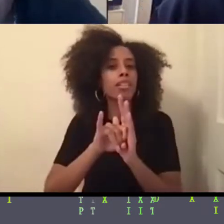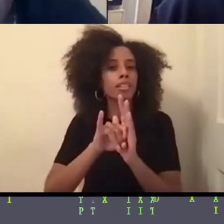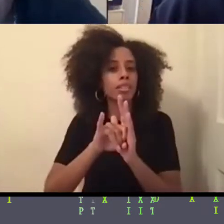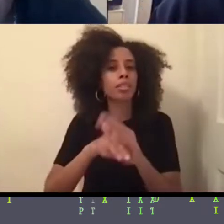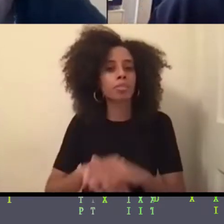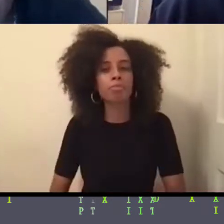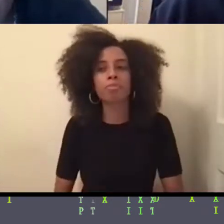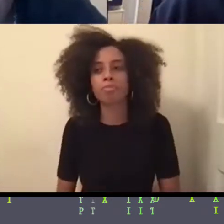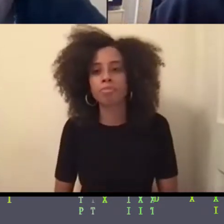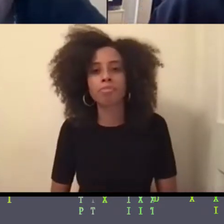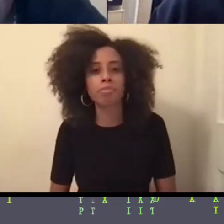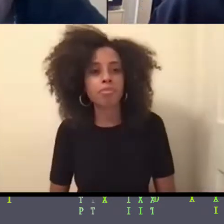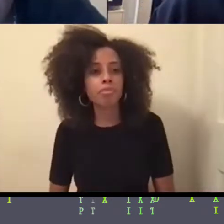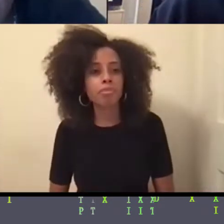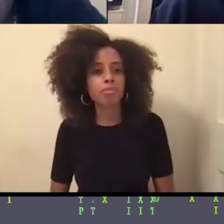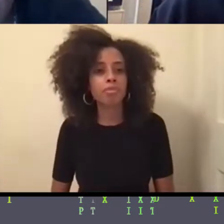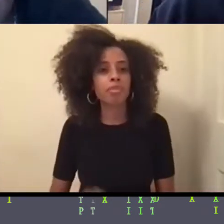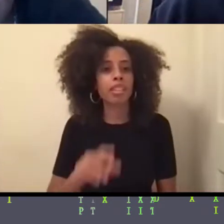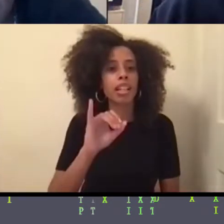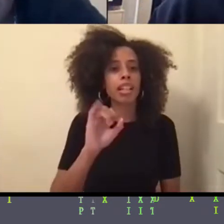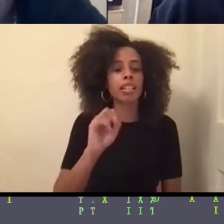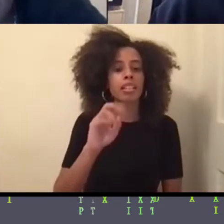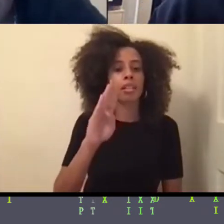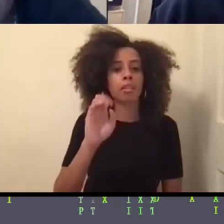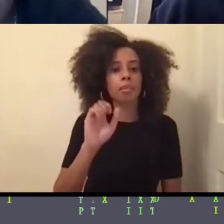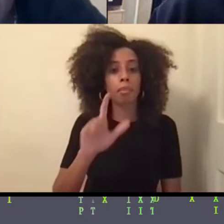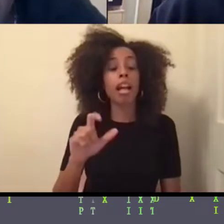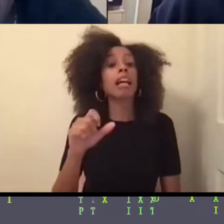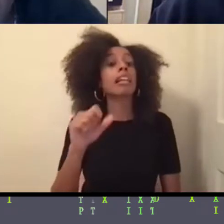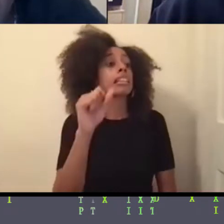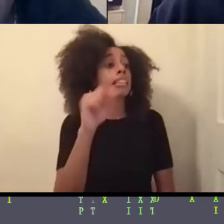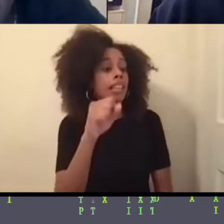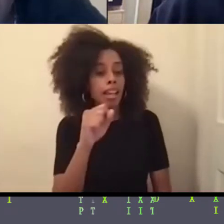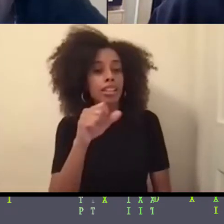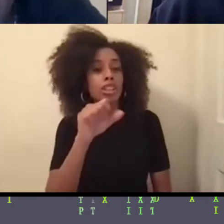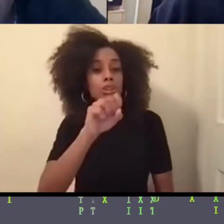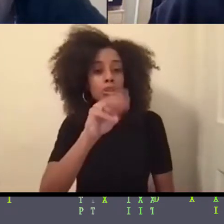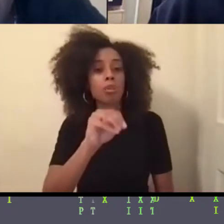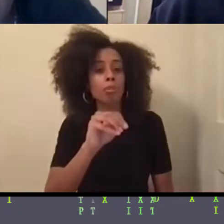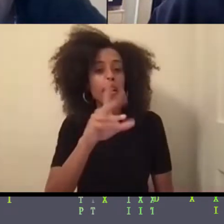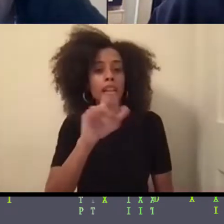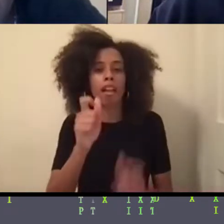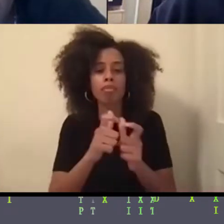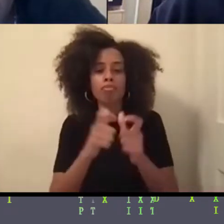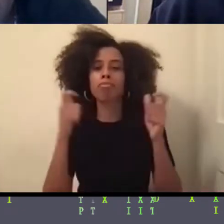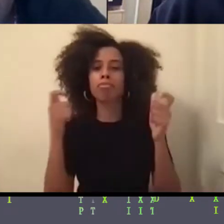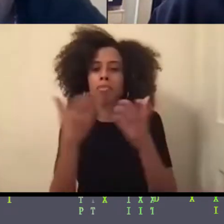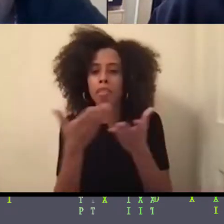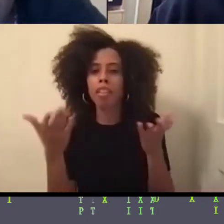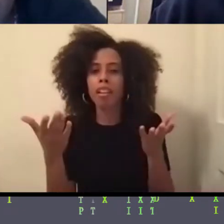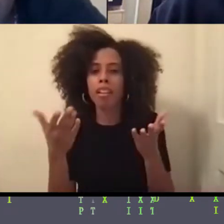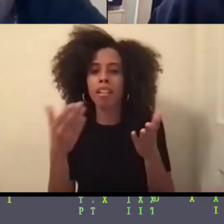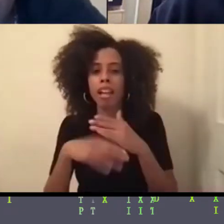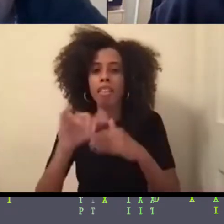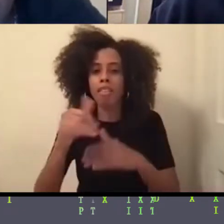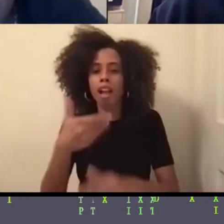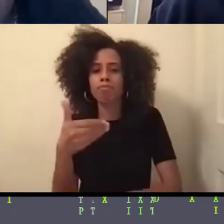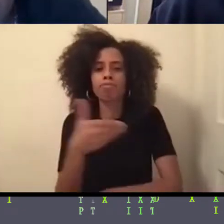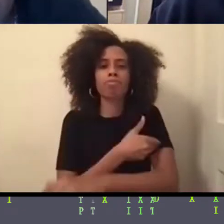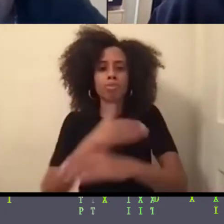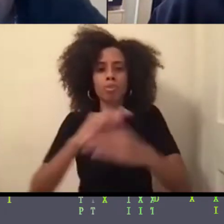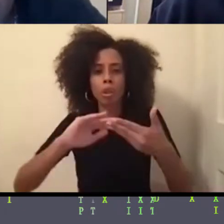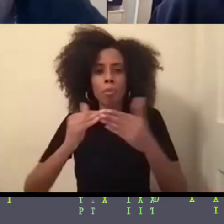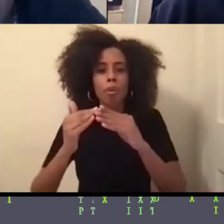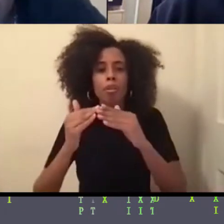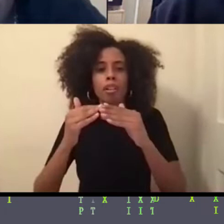And I think your social media definitely one of the biggest kind of players in that powerful community building